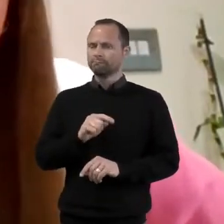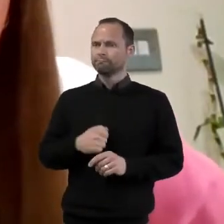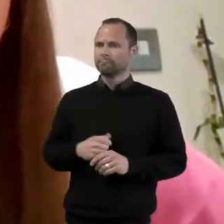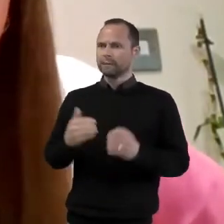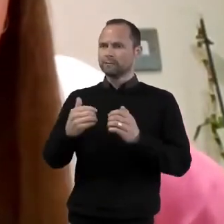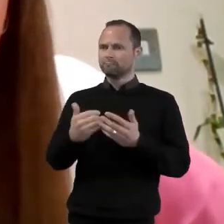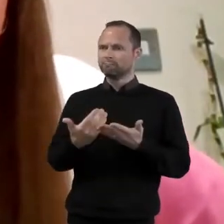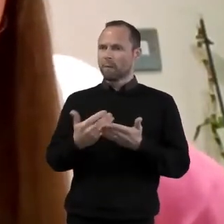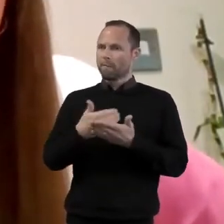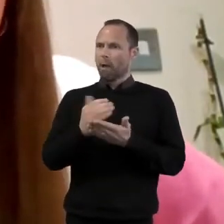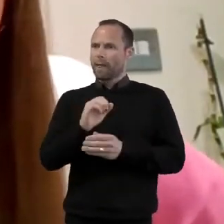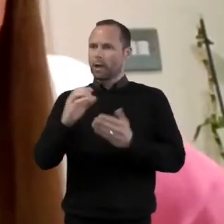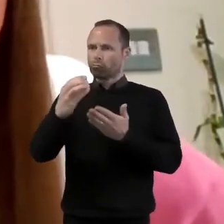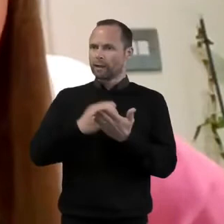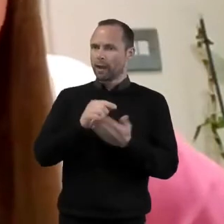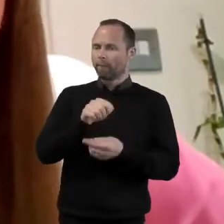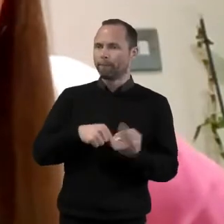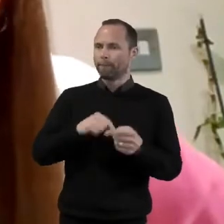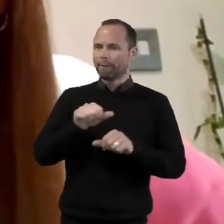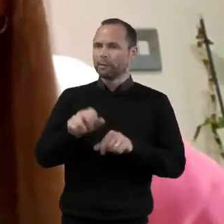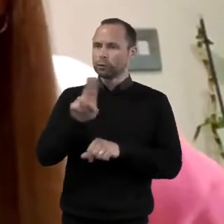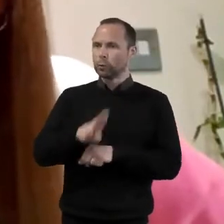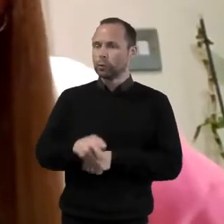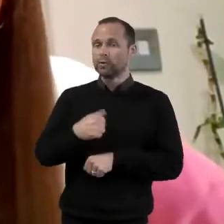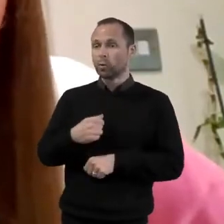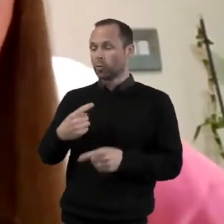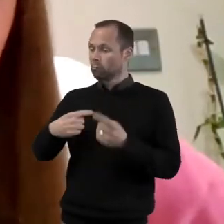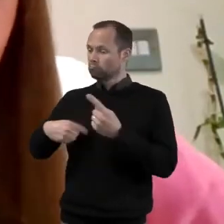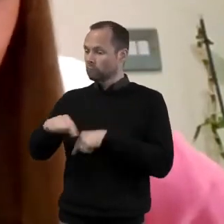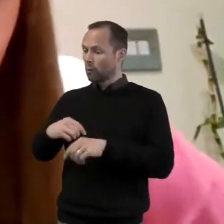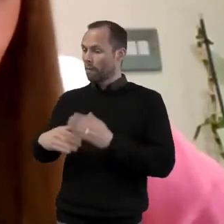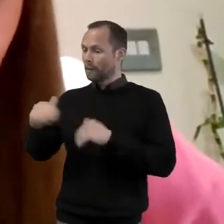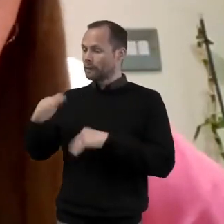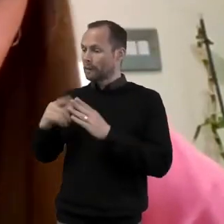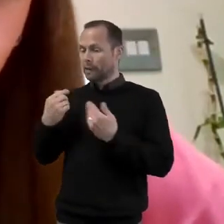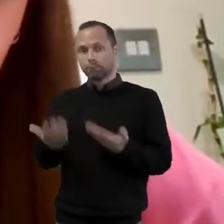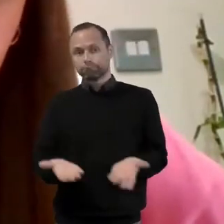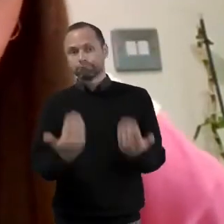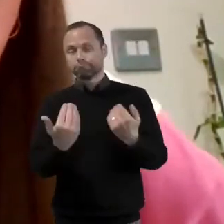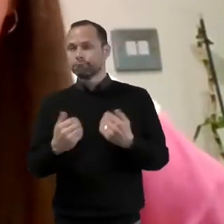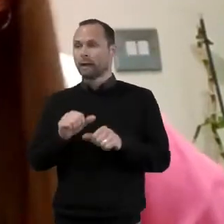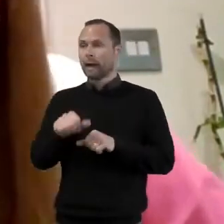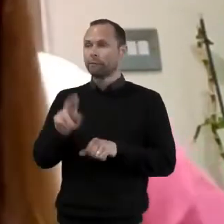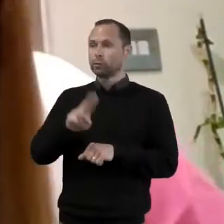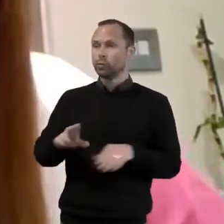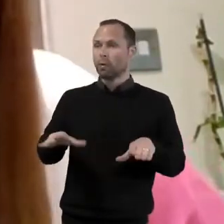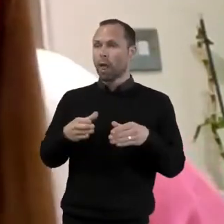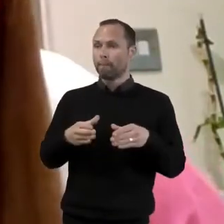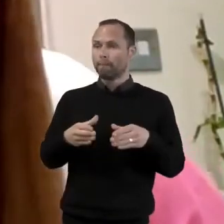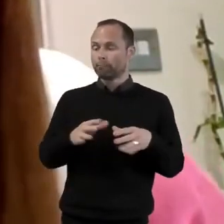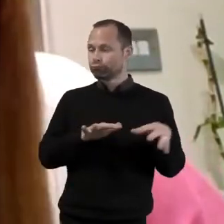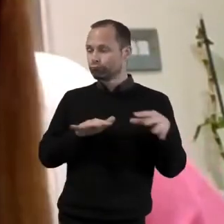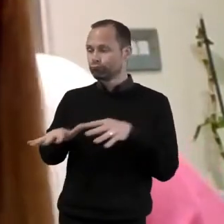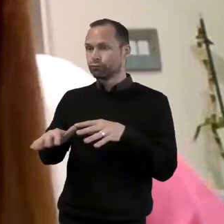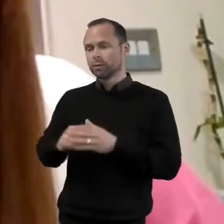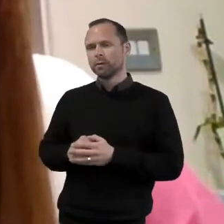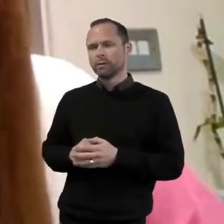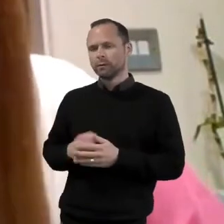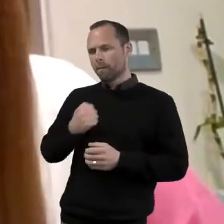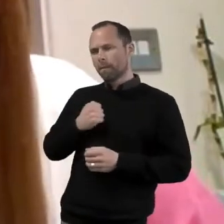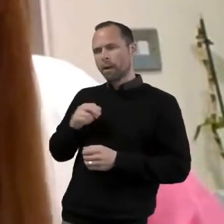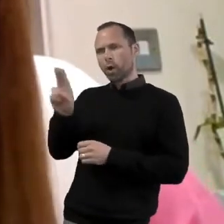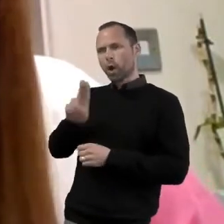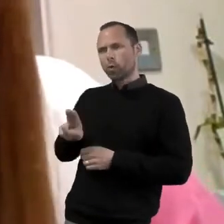your church building be used to host after school clubs? In one of the local secondary schools I go into through